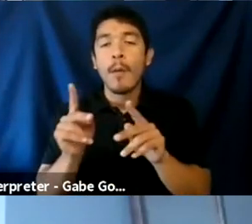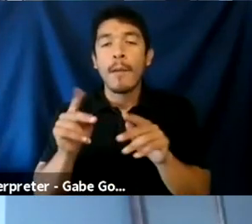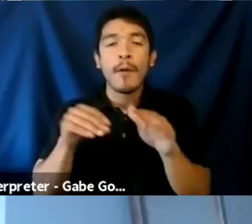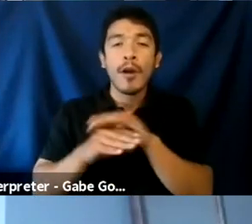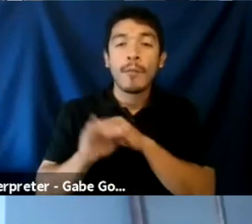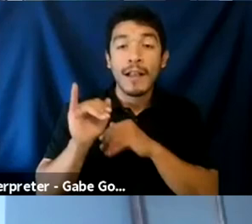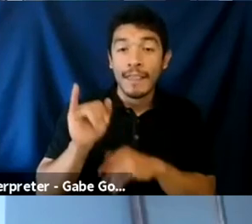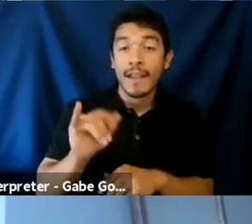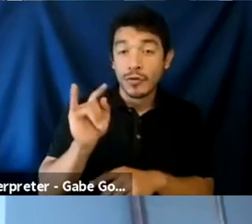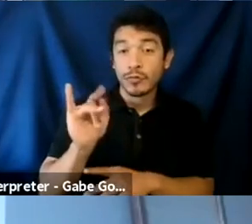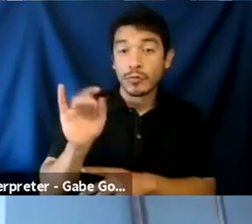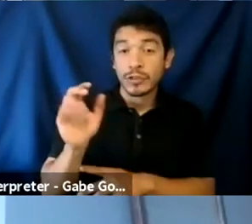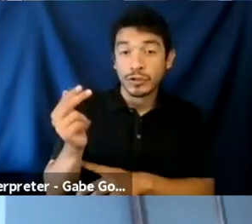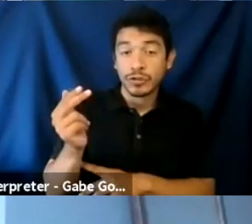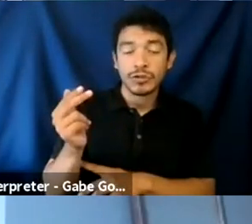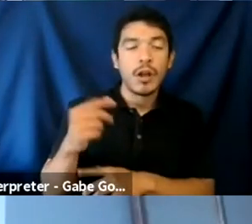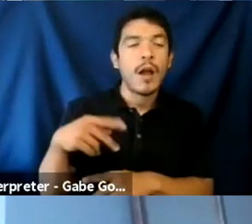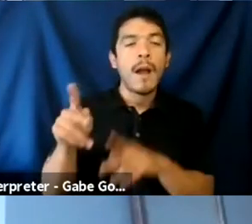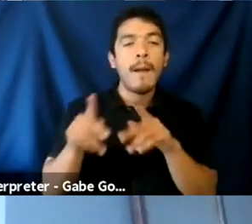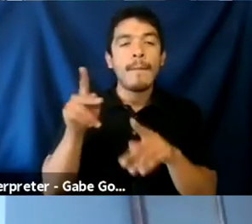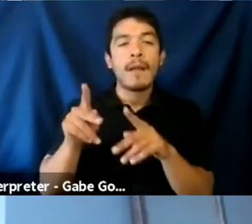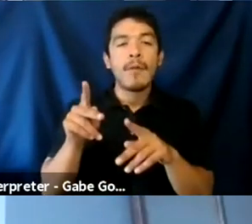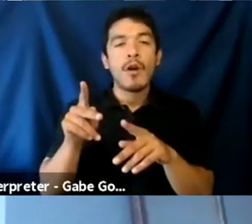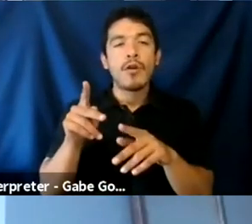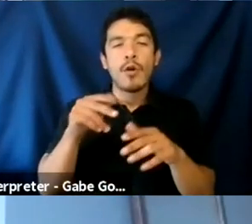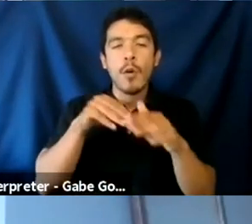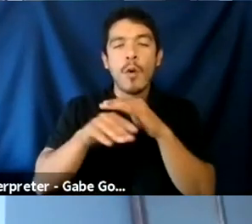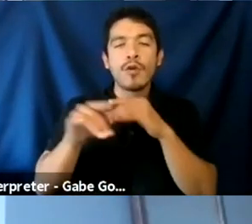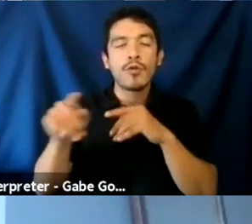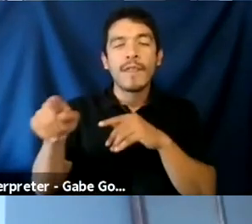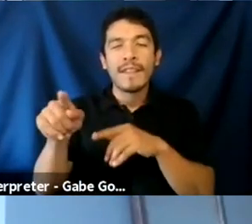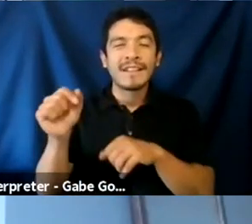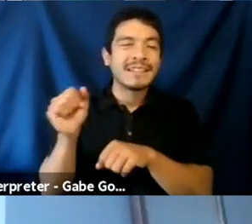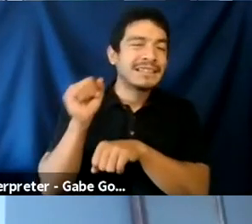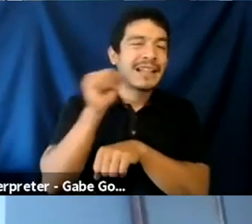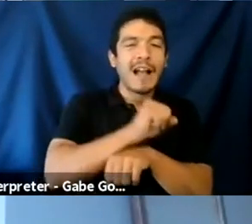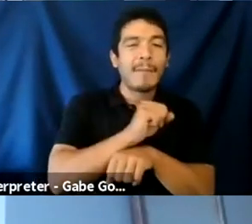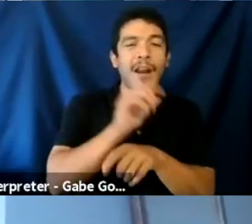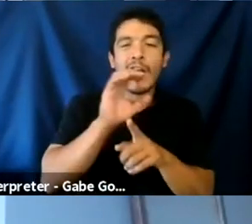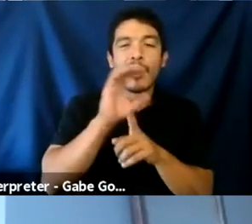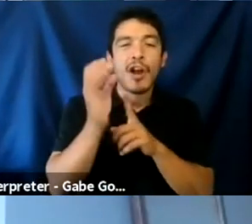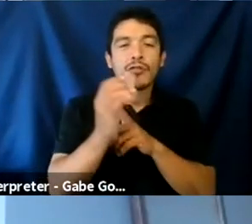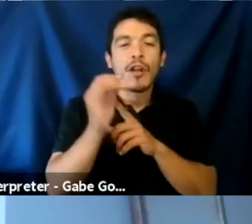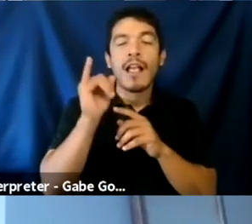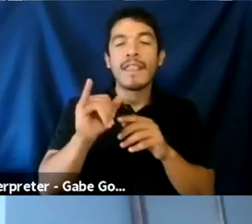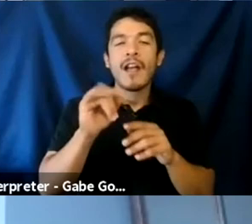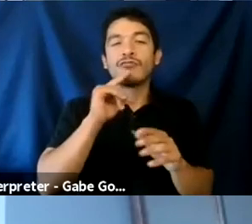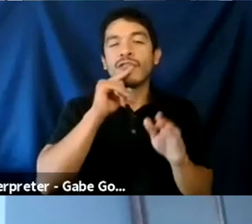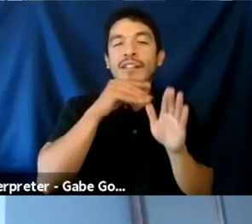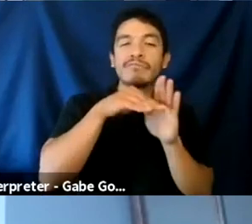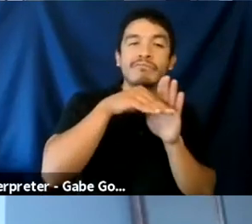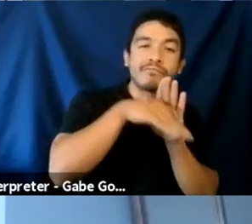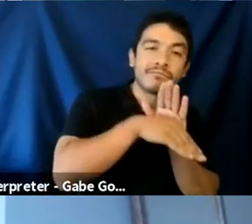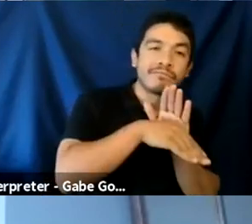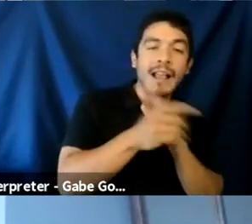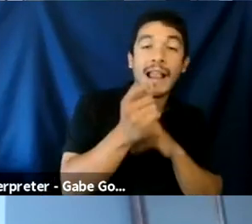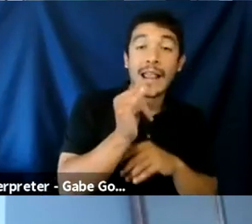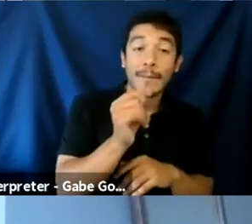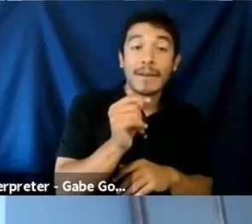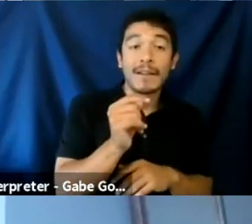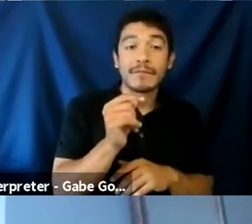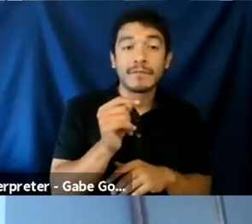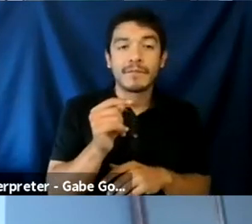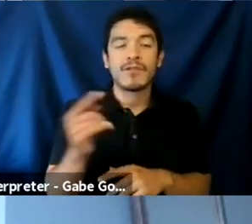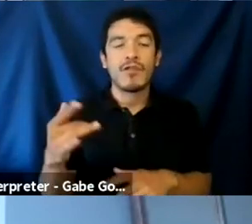site, you have people running into this sort of like dominant culture. That's maybe in decline a little bit. Um, which is, you know, you have these